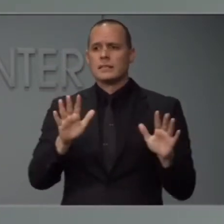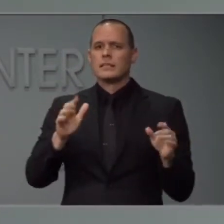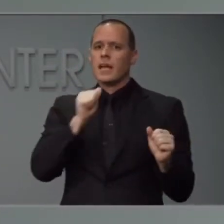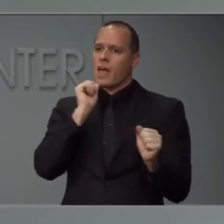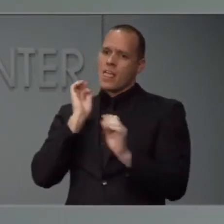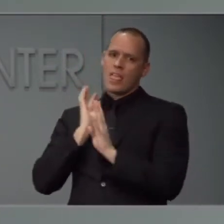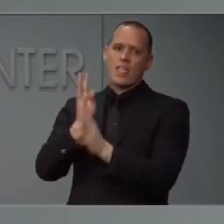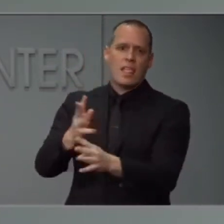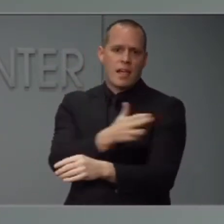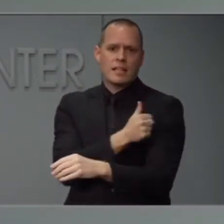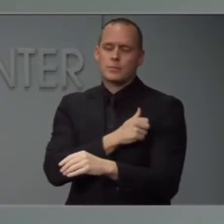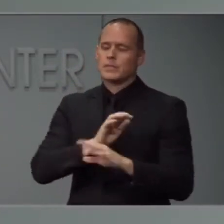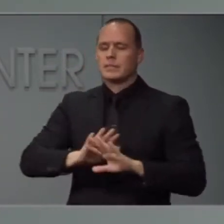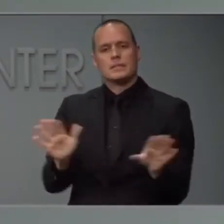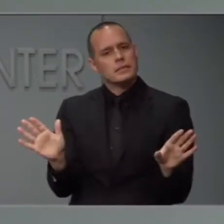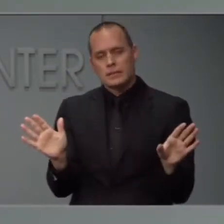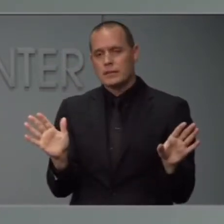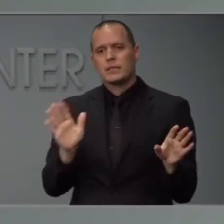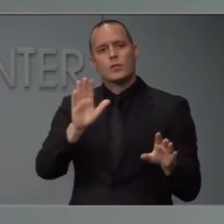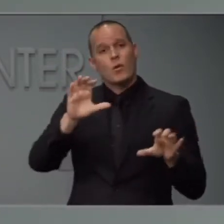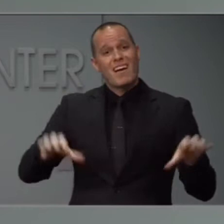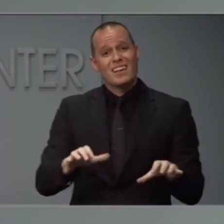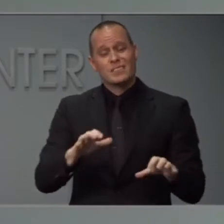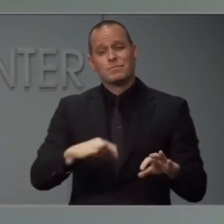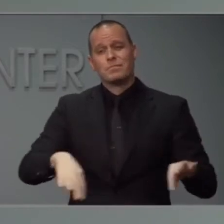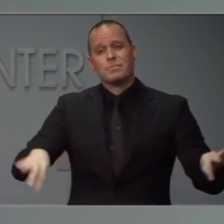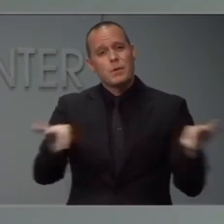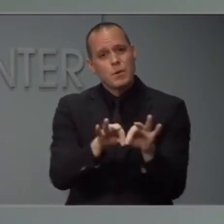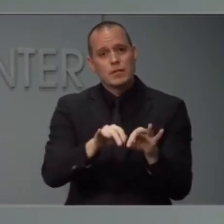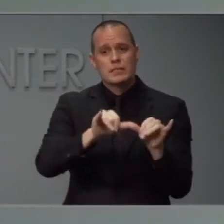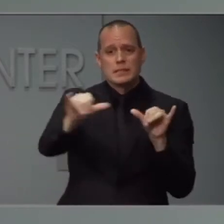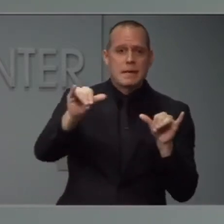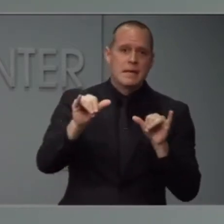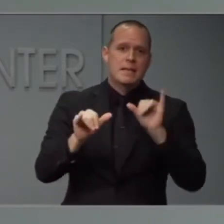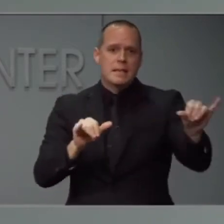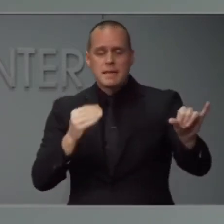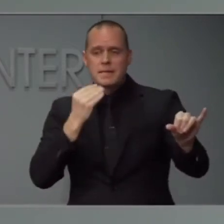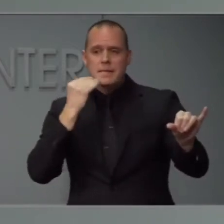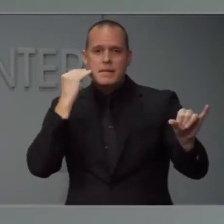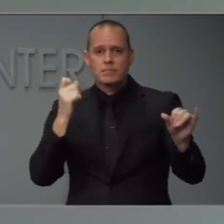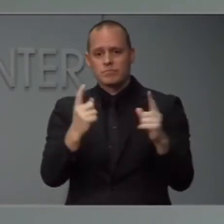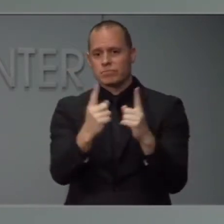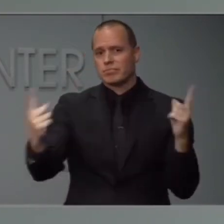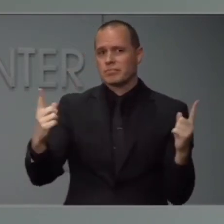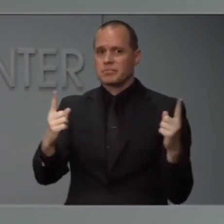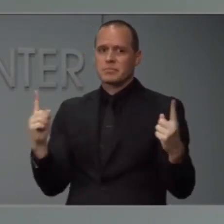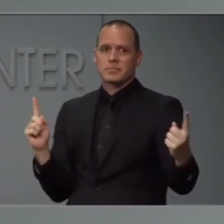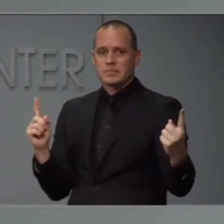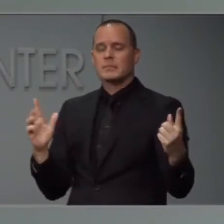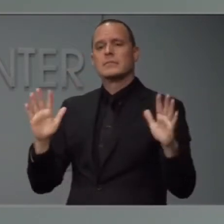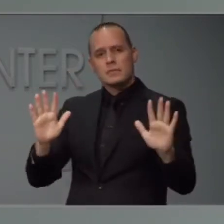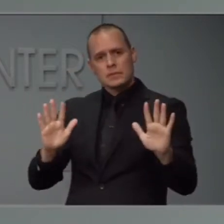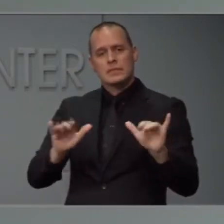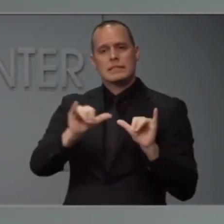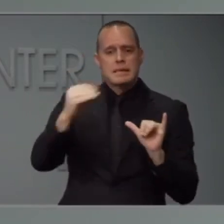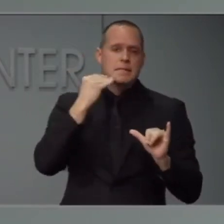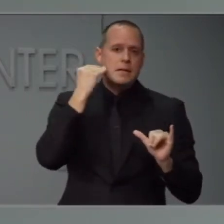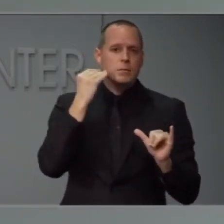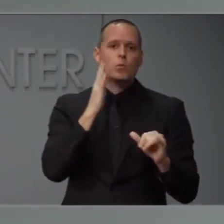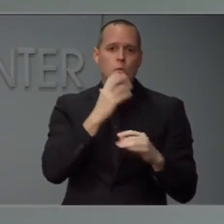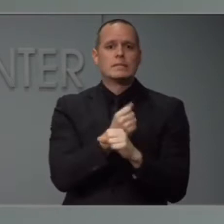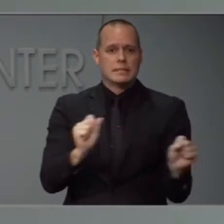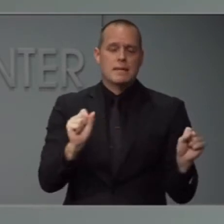Your actions matter. Staying home matters. Staying home will save lives. And I know